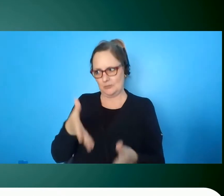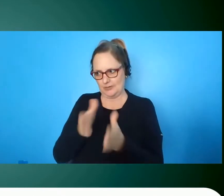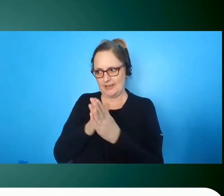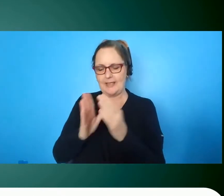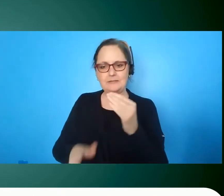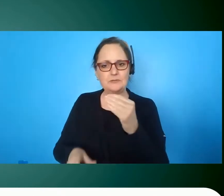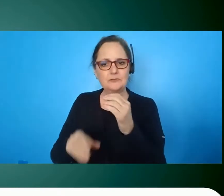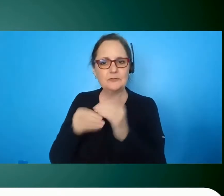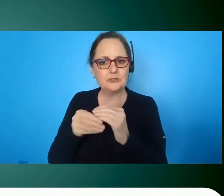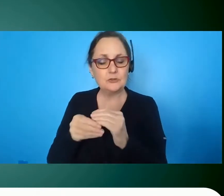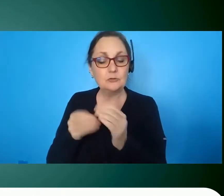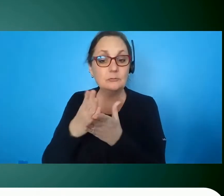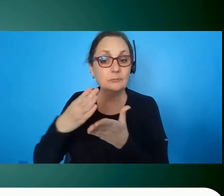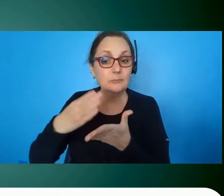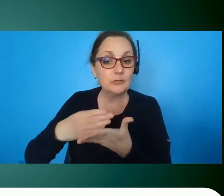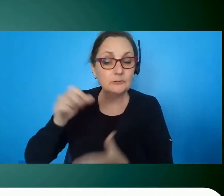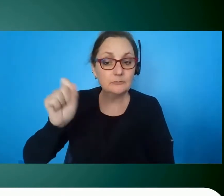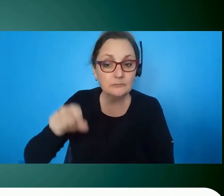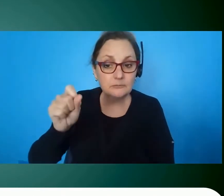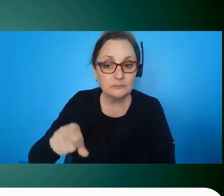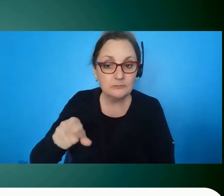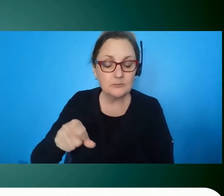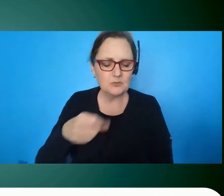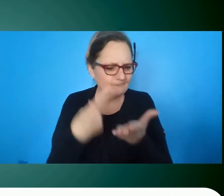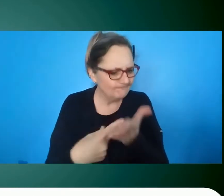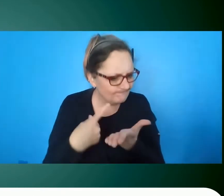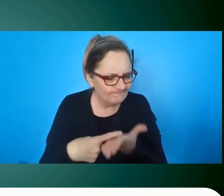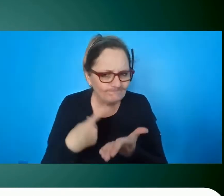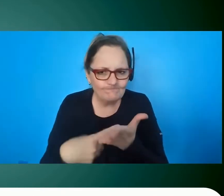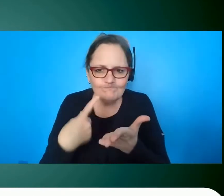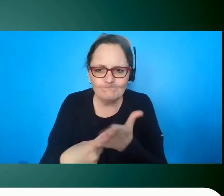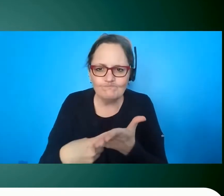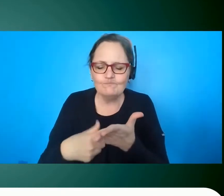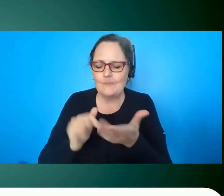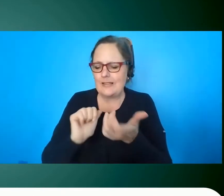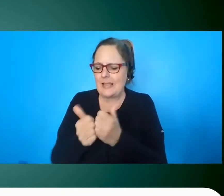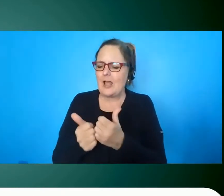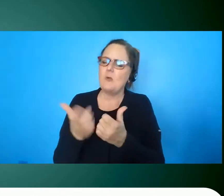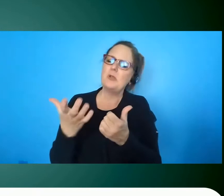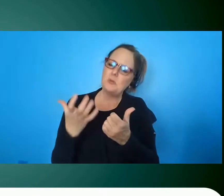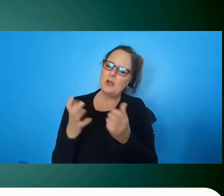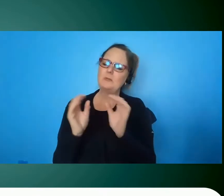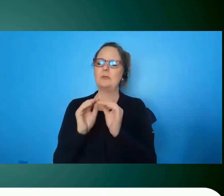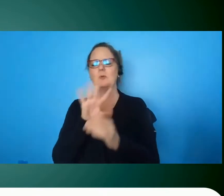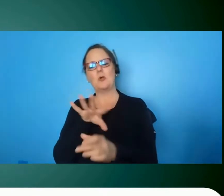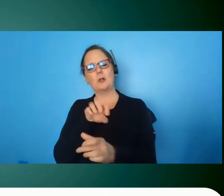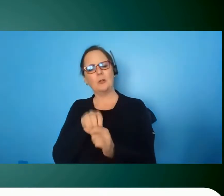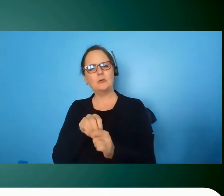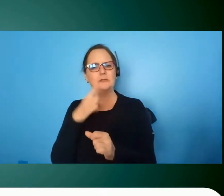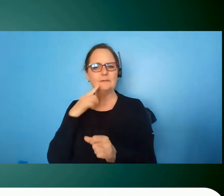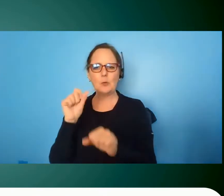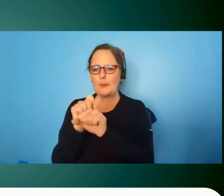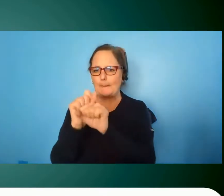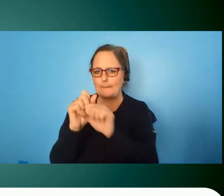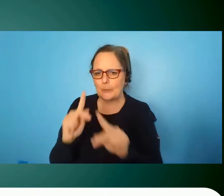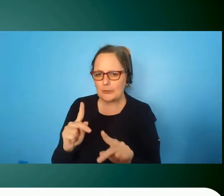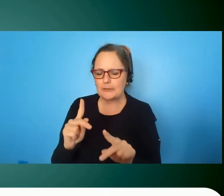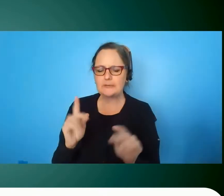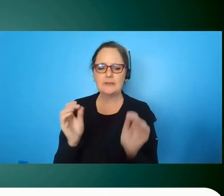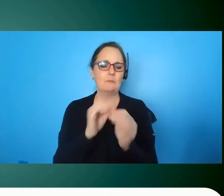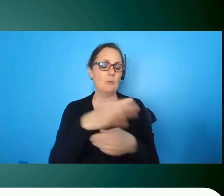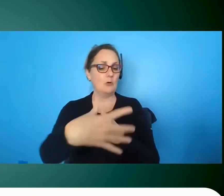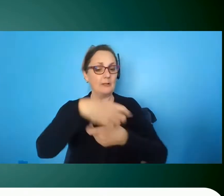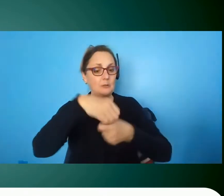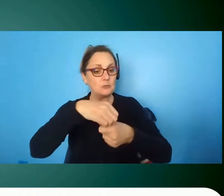we had the conversation about how we wanted to be more inclusive of our employees and more inclusive of our